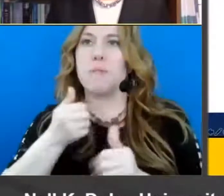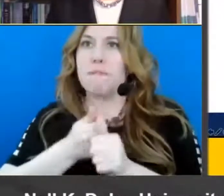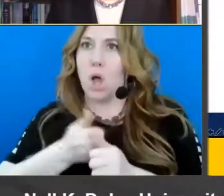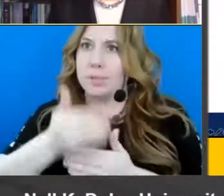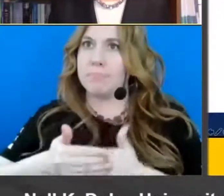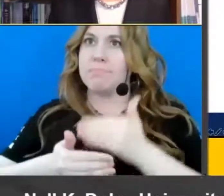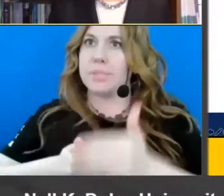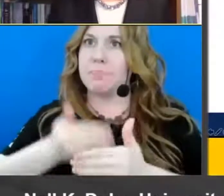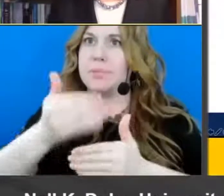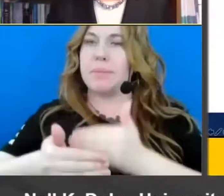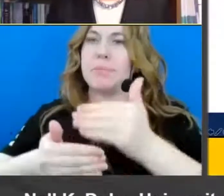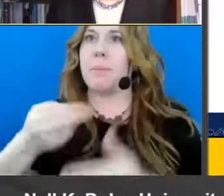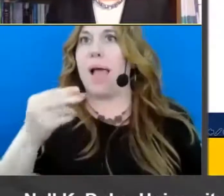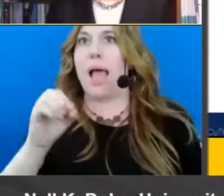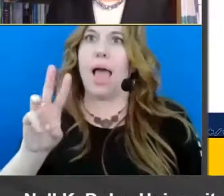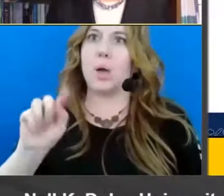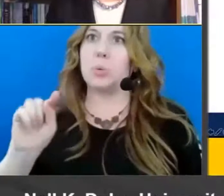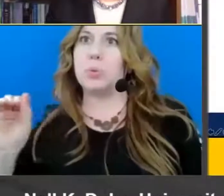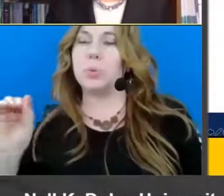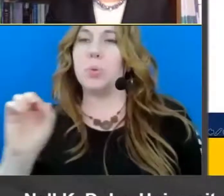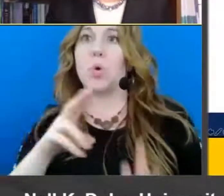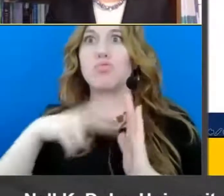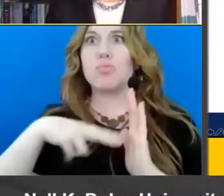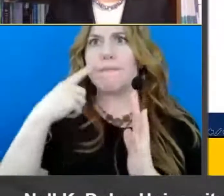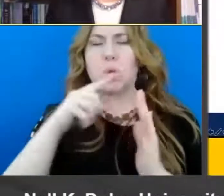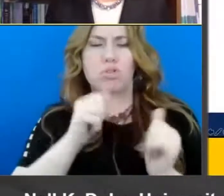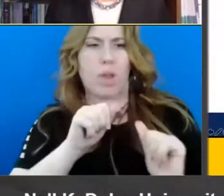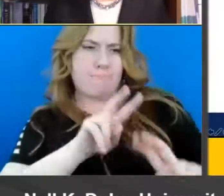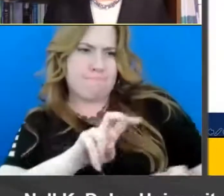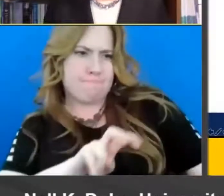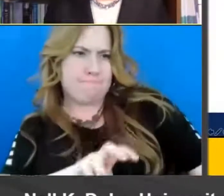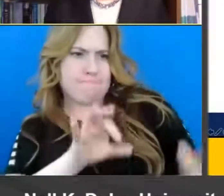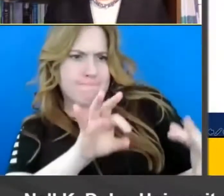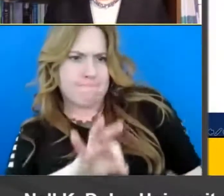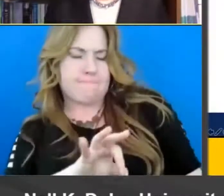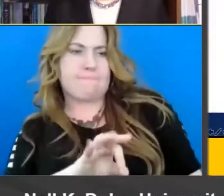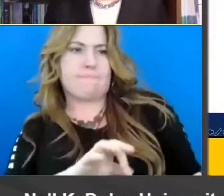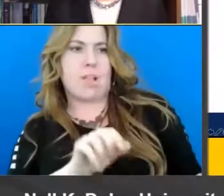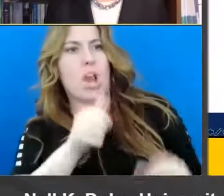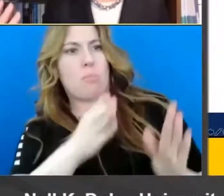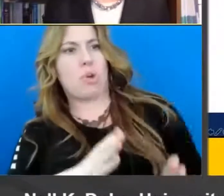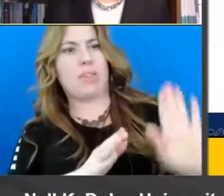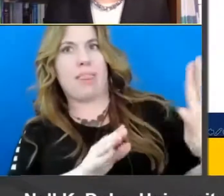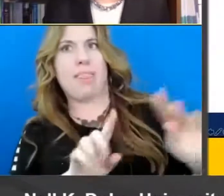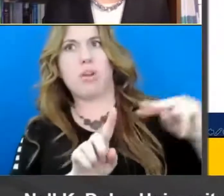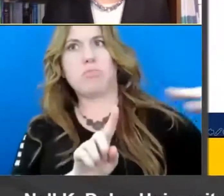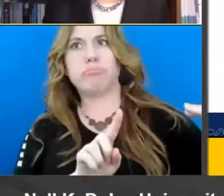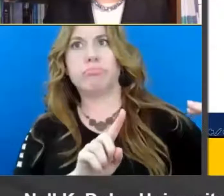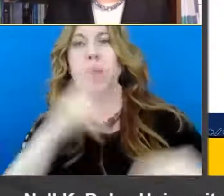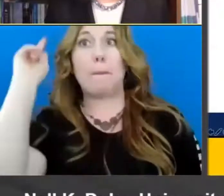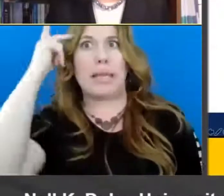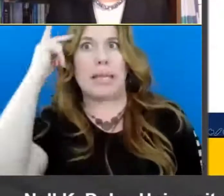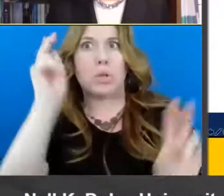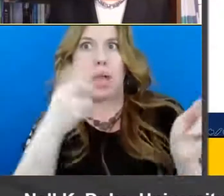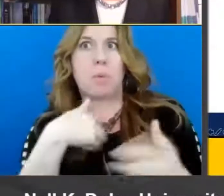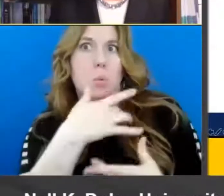or a how-to text or we're reading in order to critique an argument um that someone is making on a political topic of interest to us